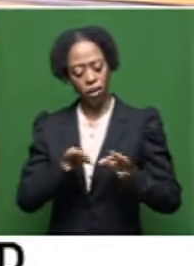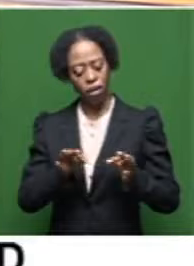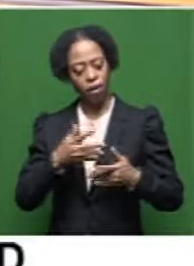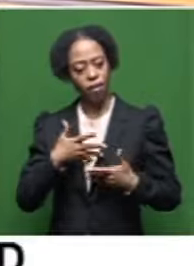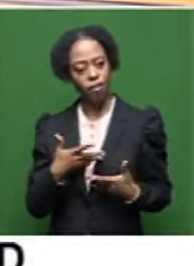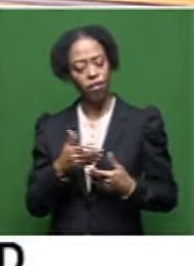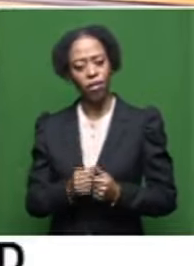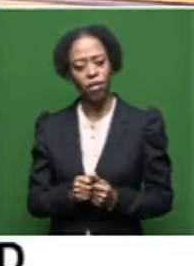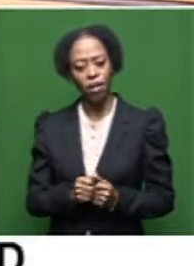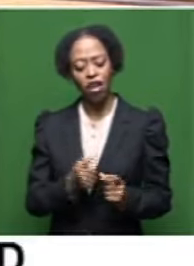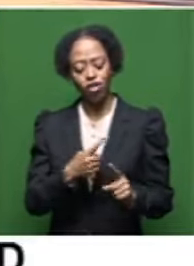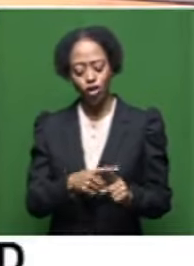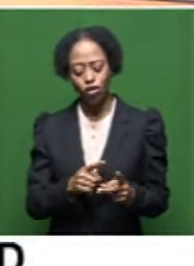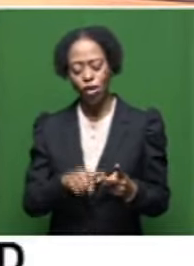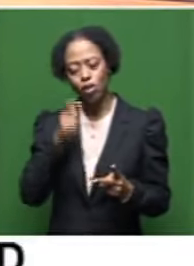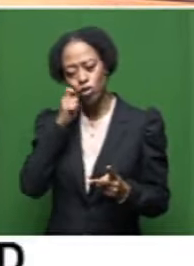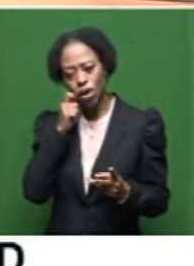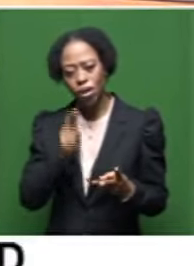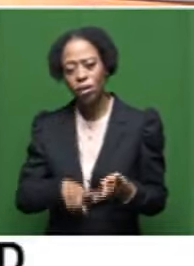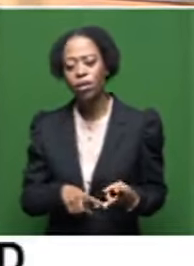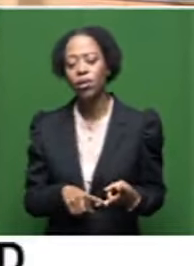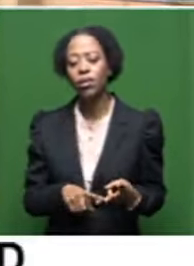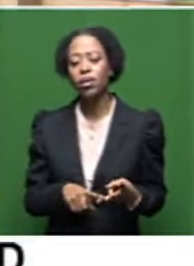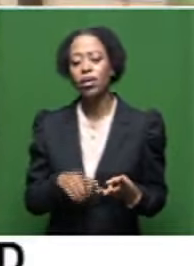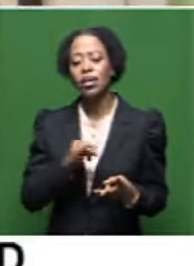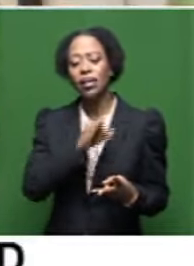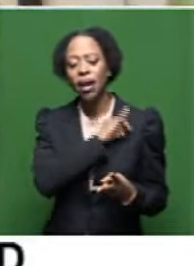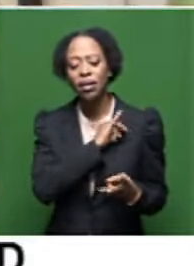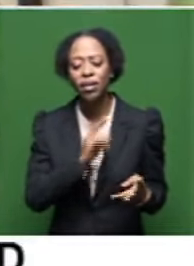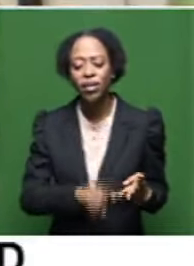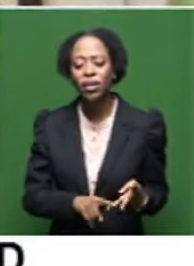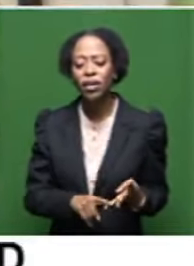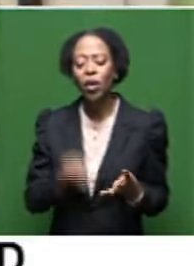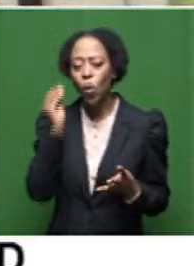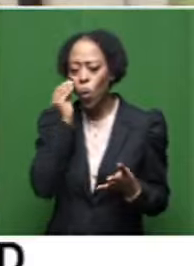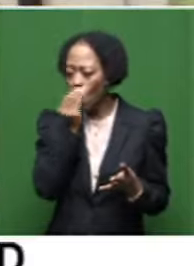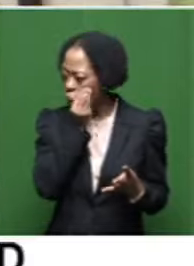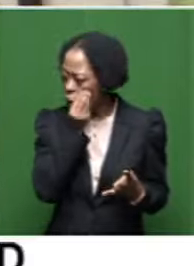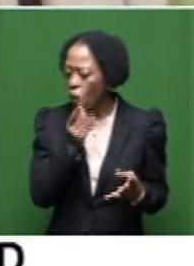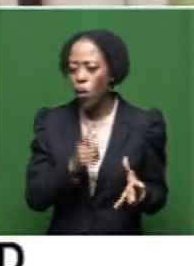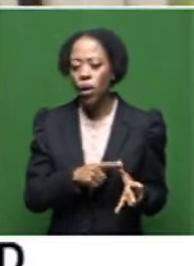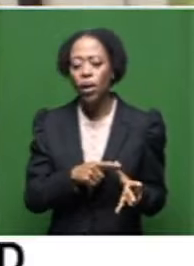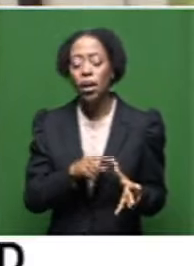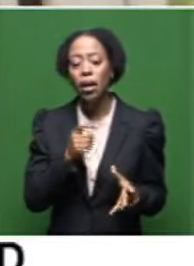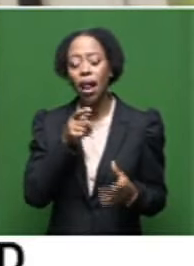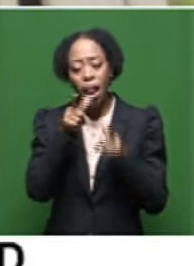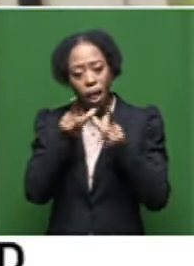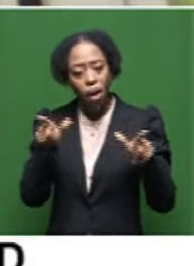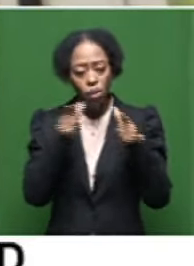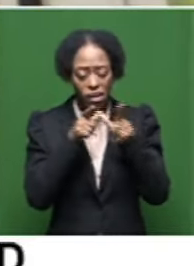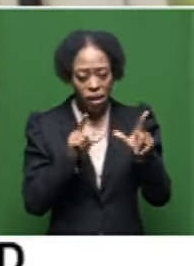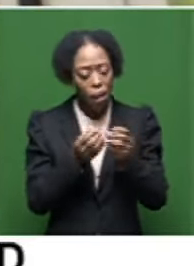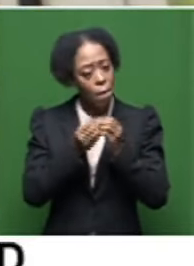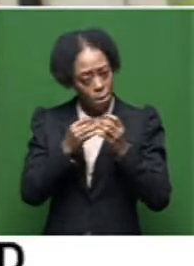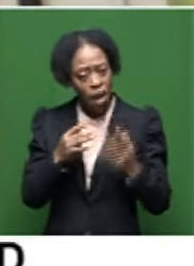He was part Cosa, Tawana. He was part Italian. He was part Khoi. He spoke, you know, so many of